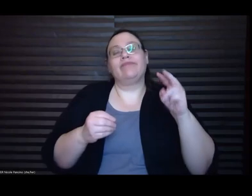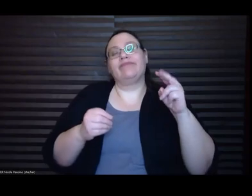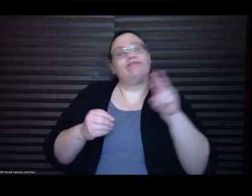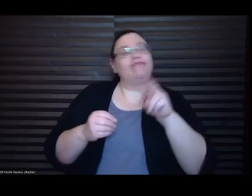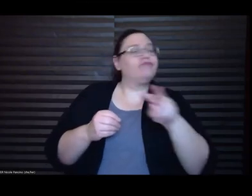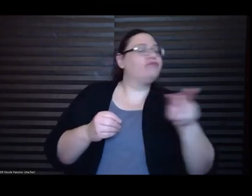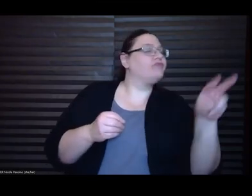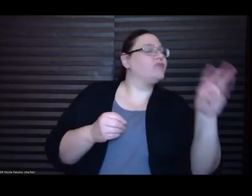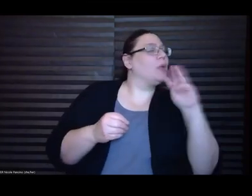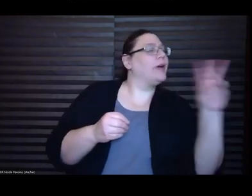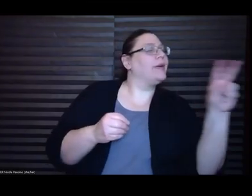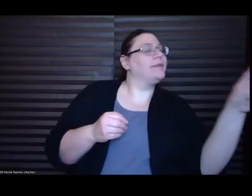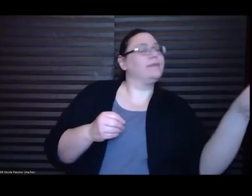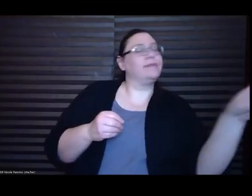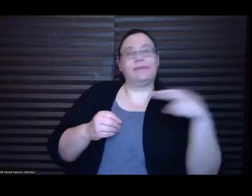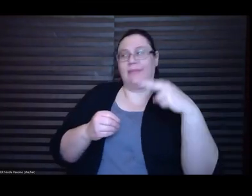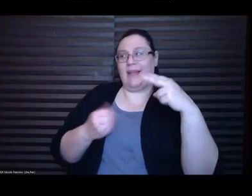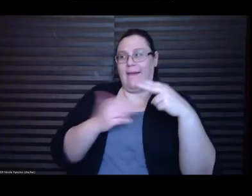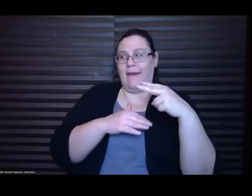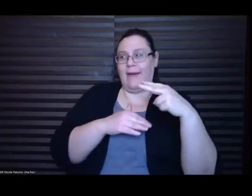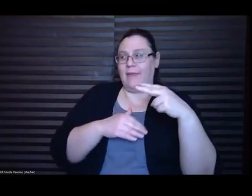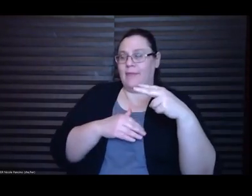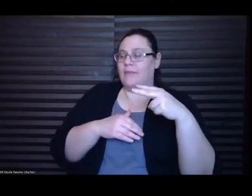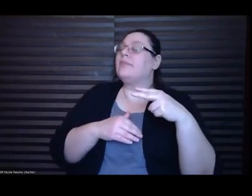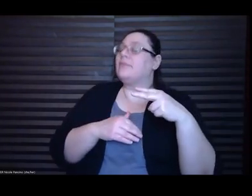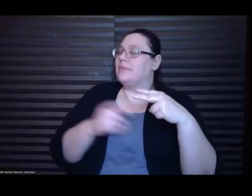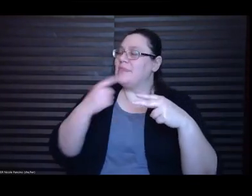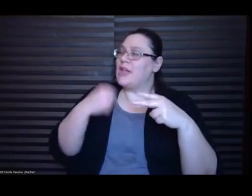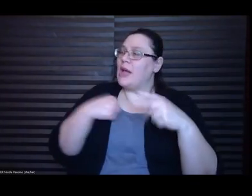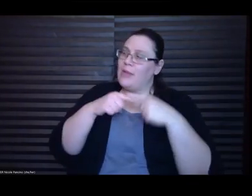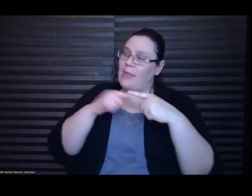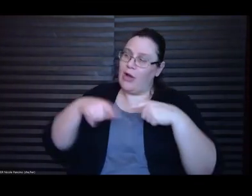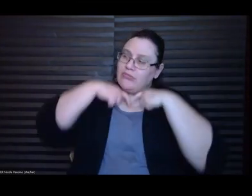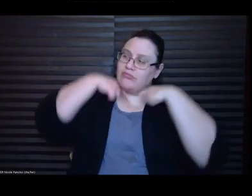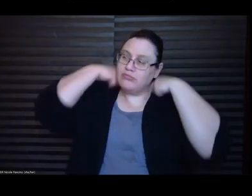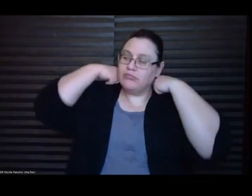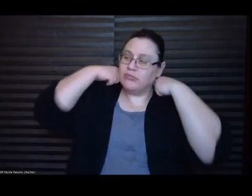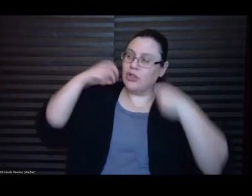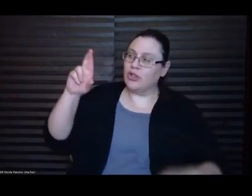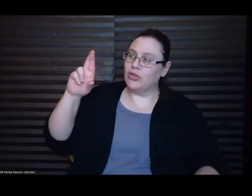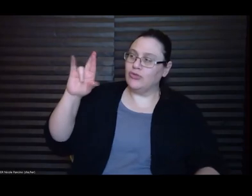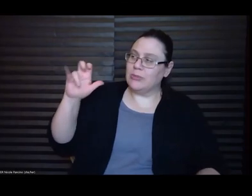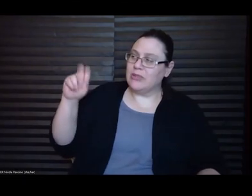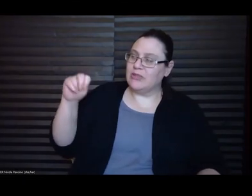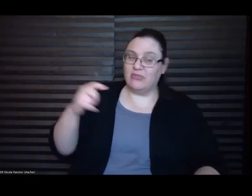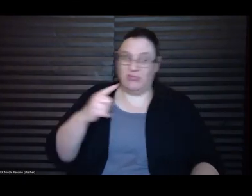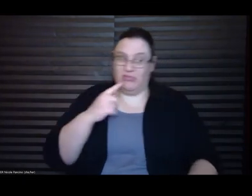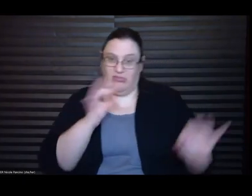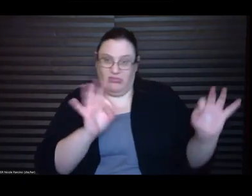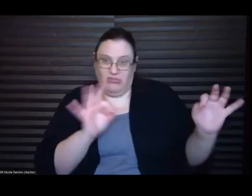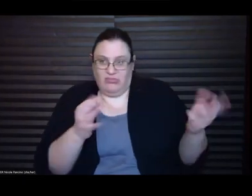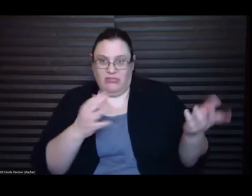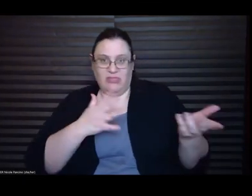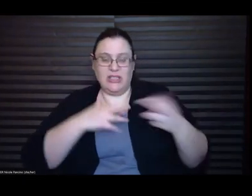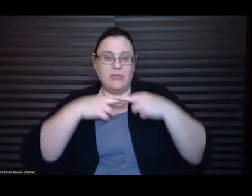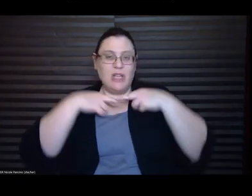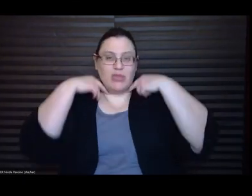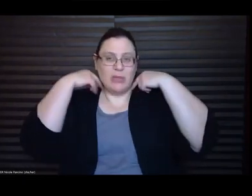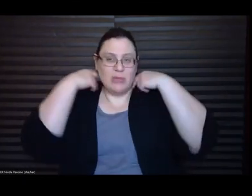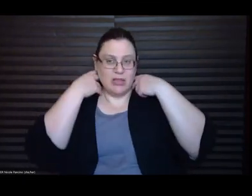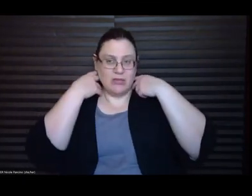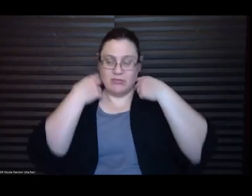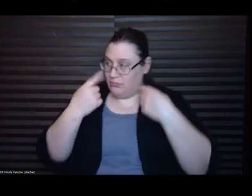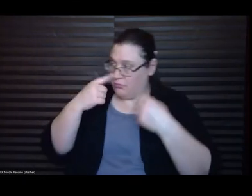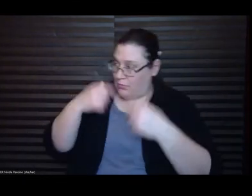he says. There's nothing to tell. It's my ribbon. May I touch it? No. I want to touch it, he